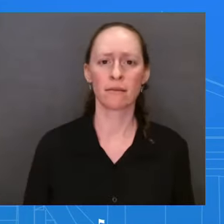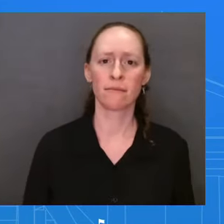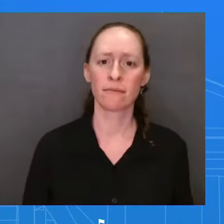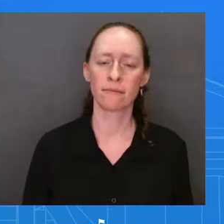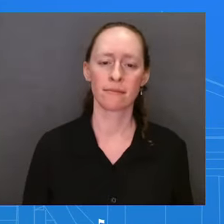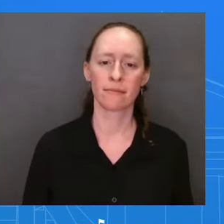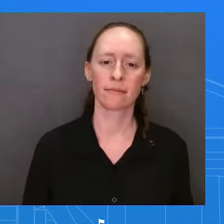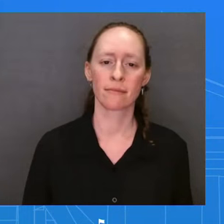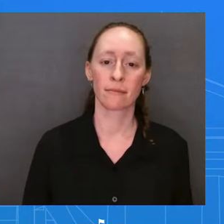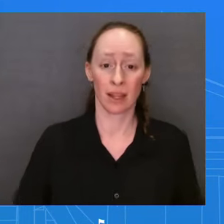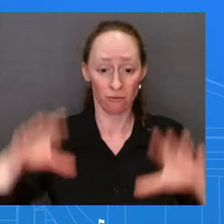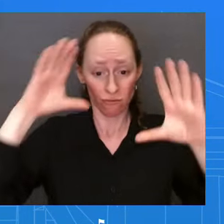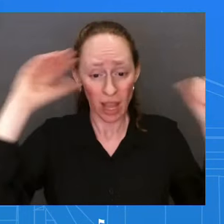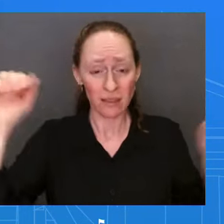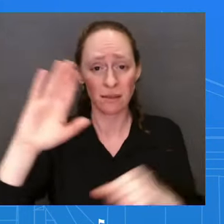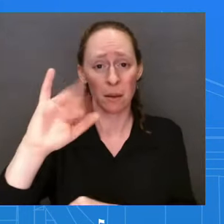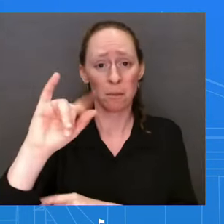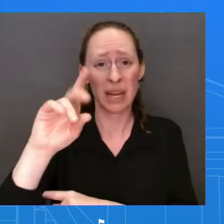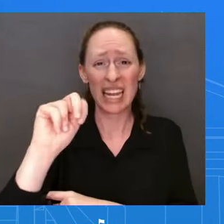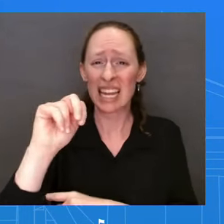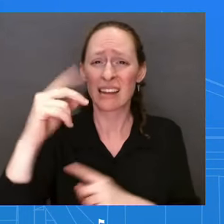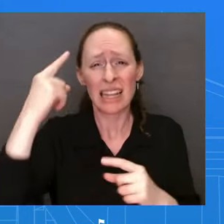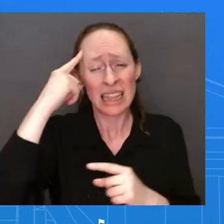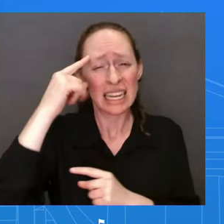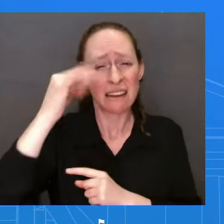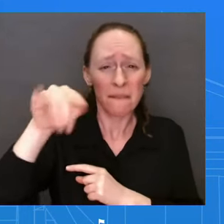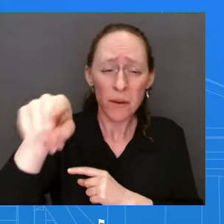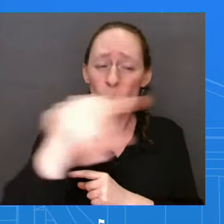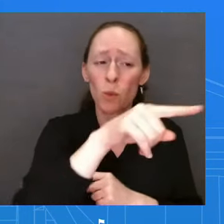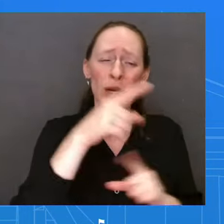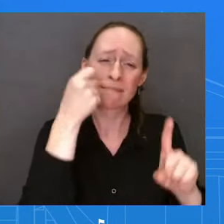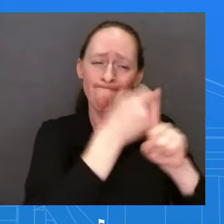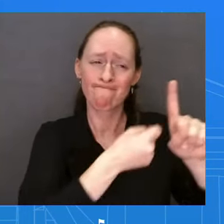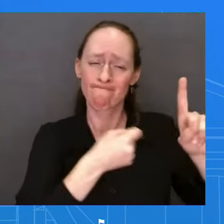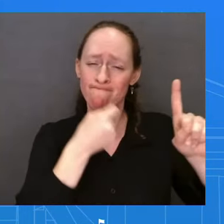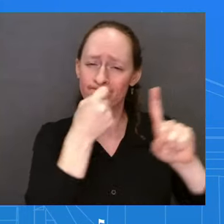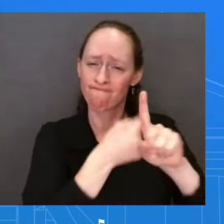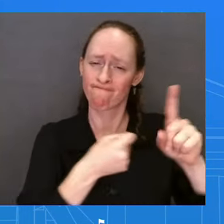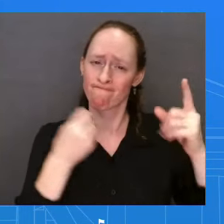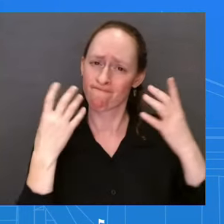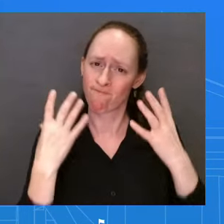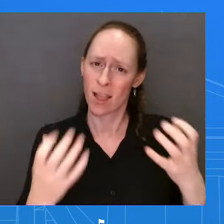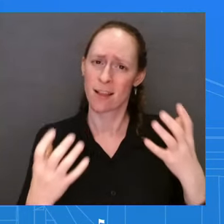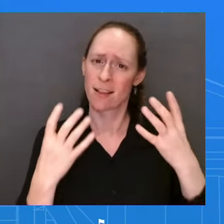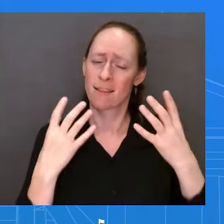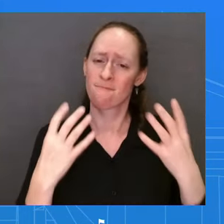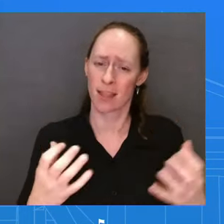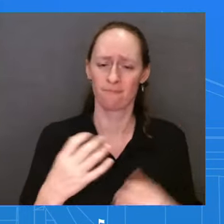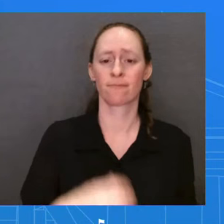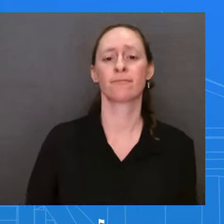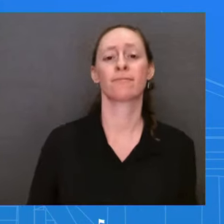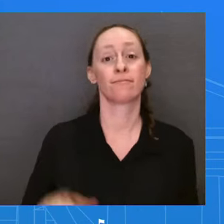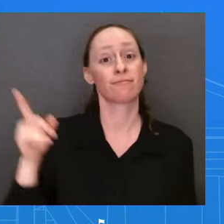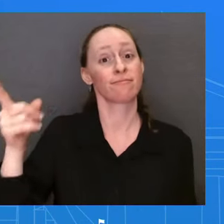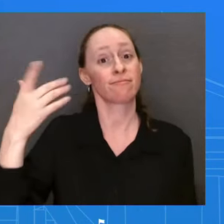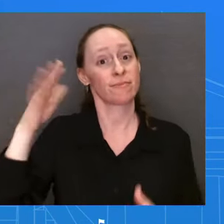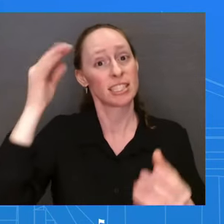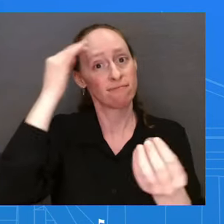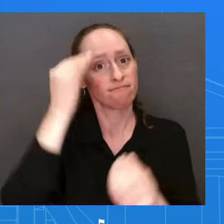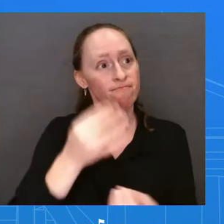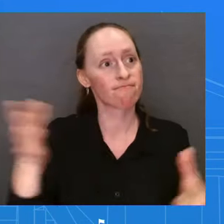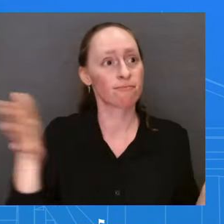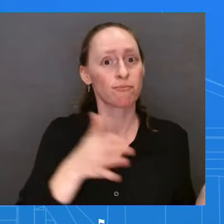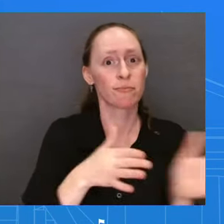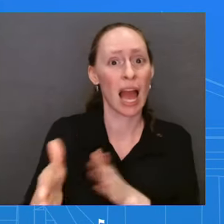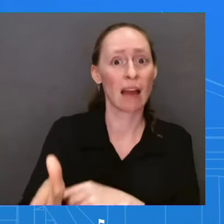The Student Debt Relief Plan, he announced to give millions of student borrowers who were buried under mountains of debt a little